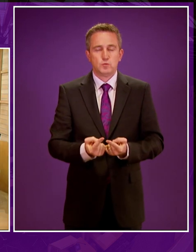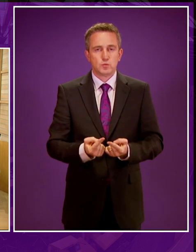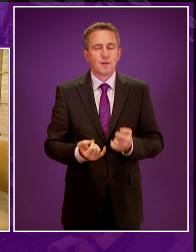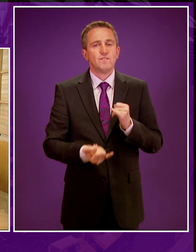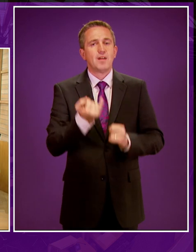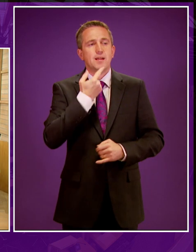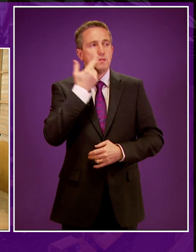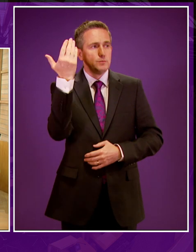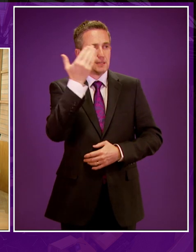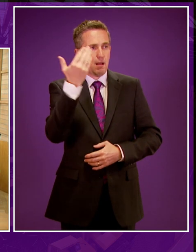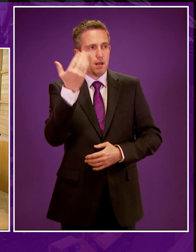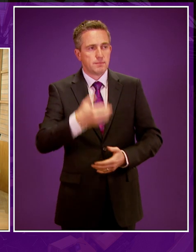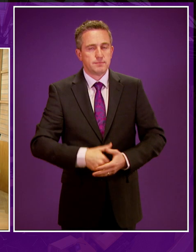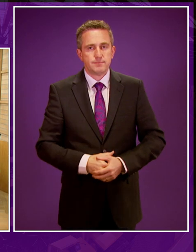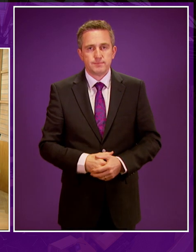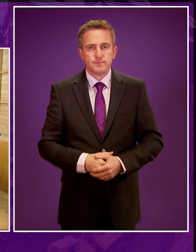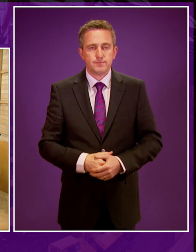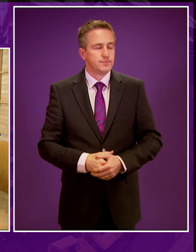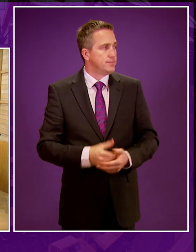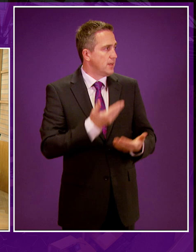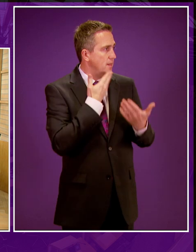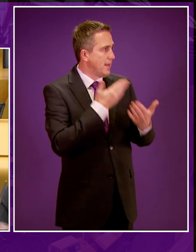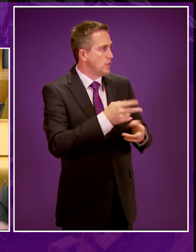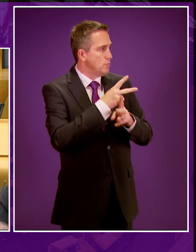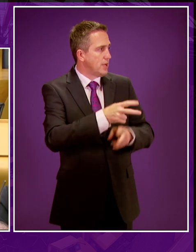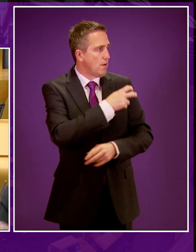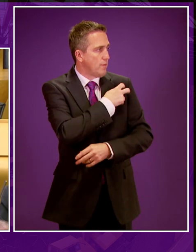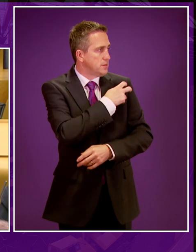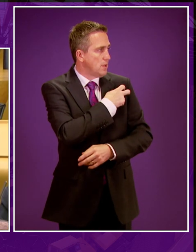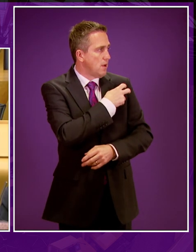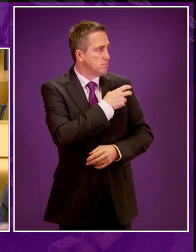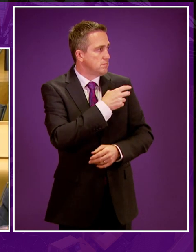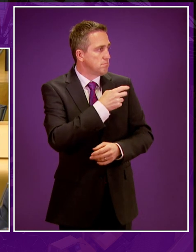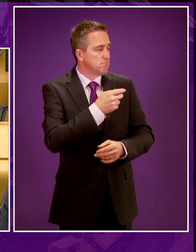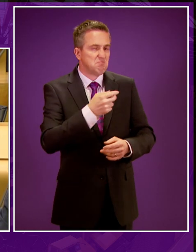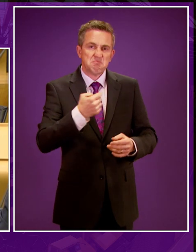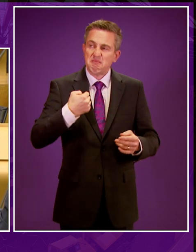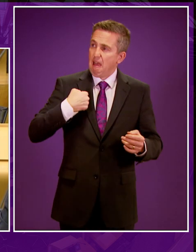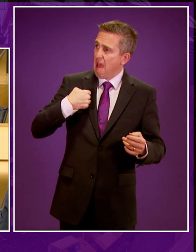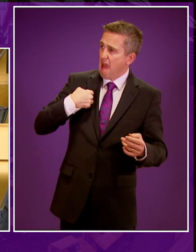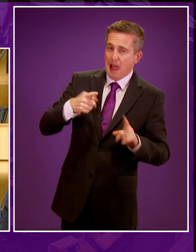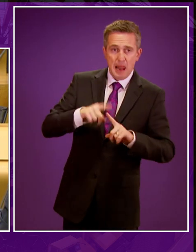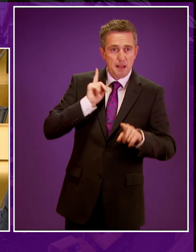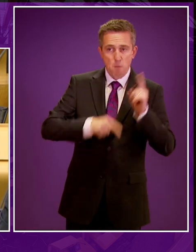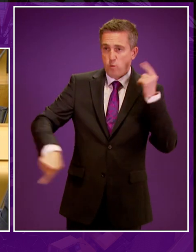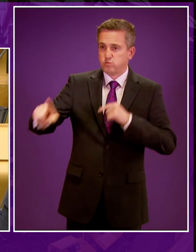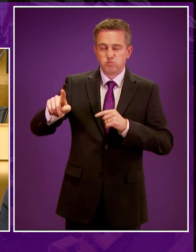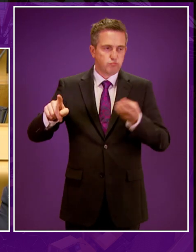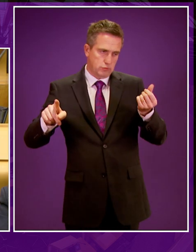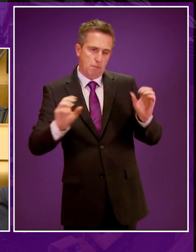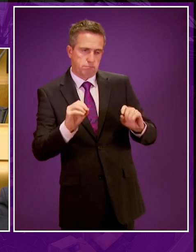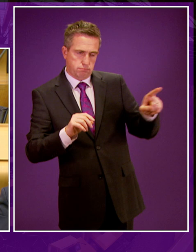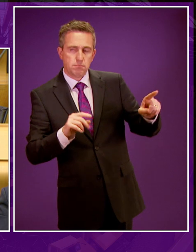closing speeches. Thank you, President Officer. I, like most of the Chamber, welcome the